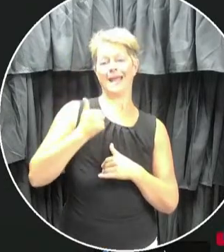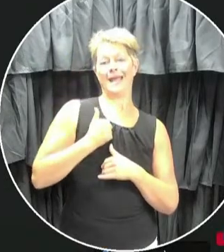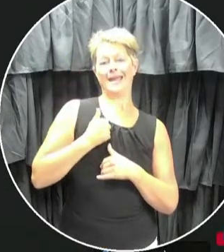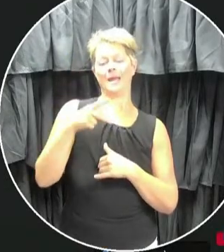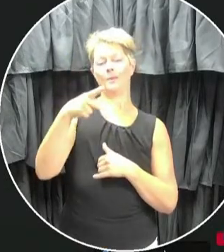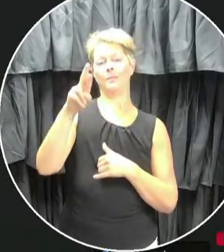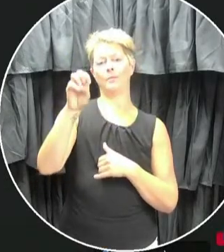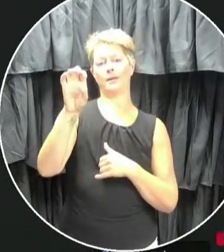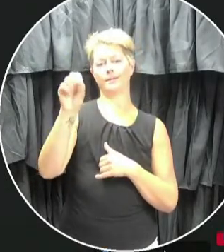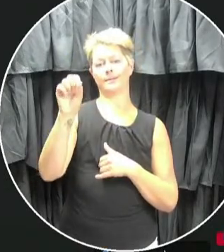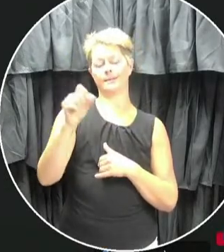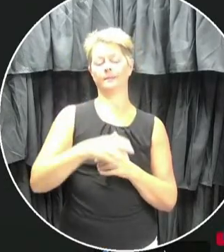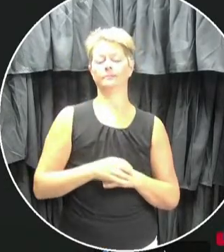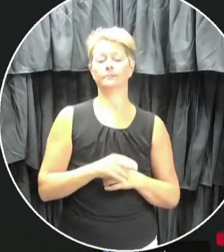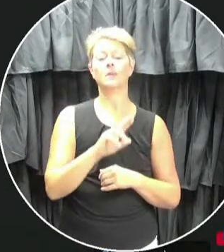mic.